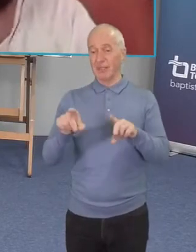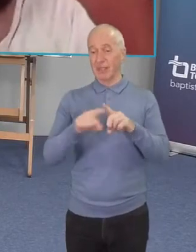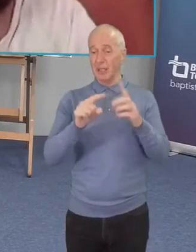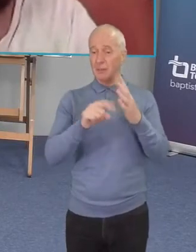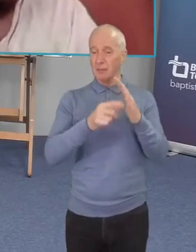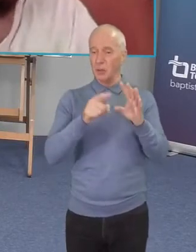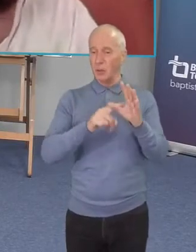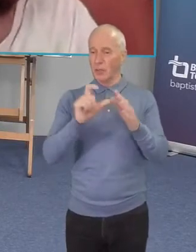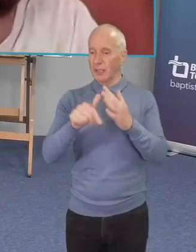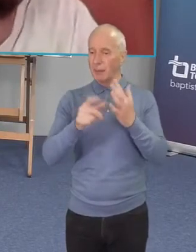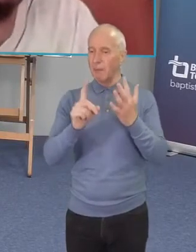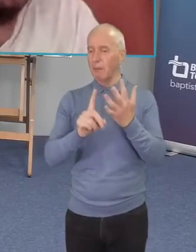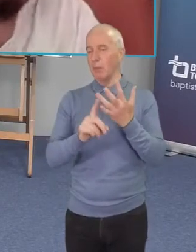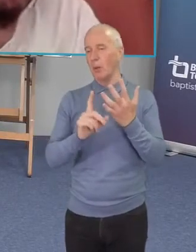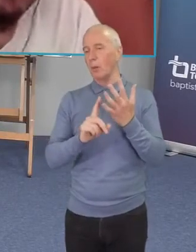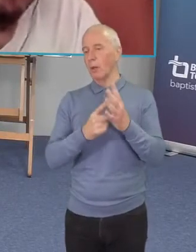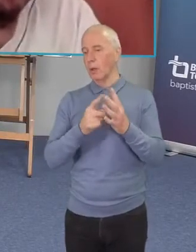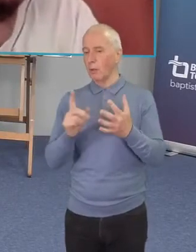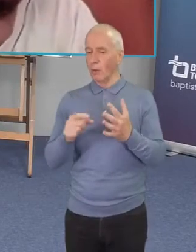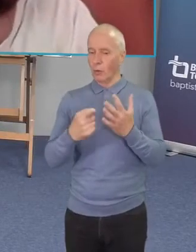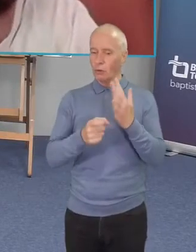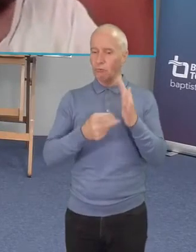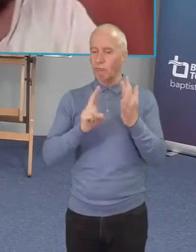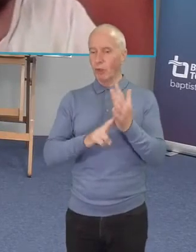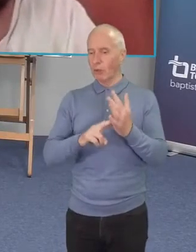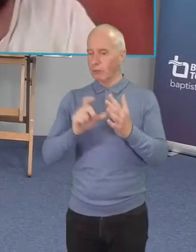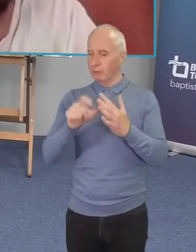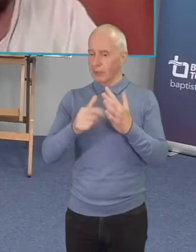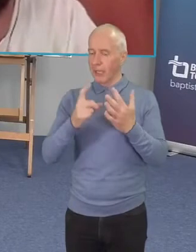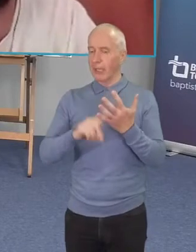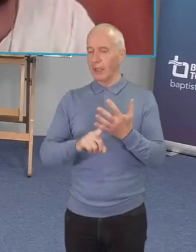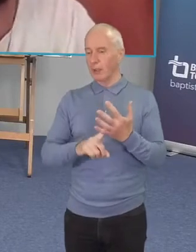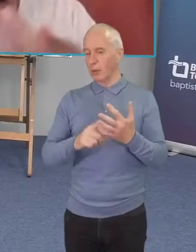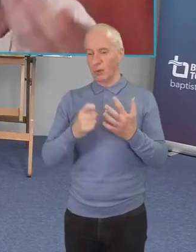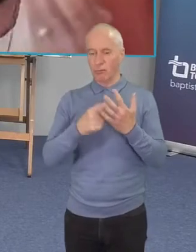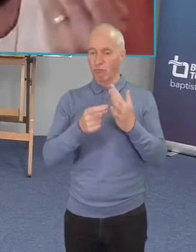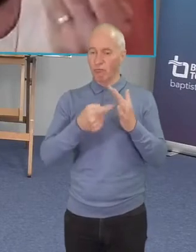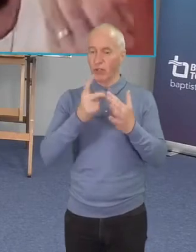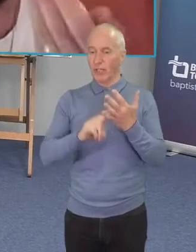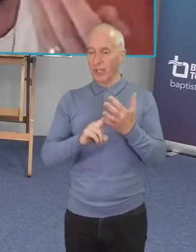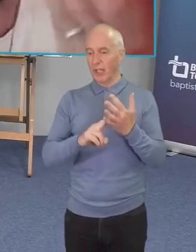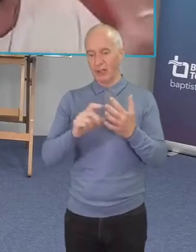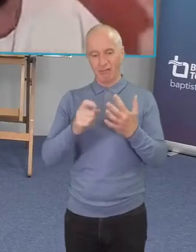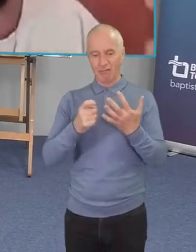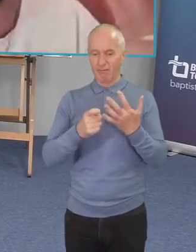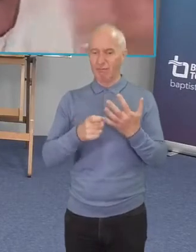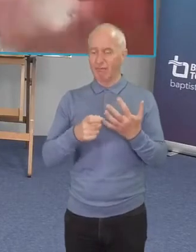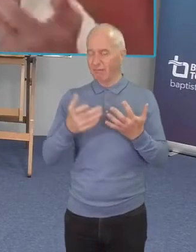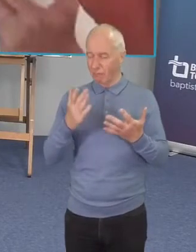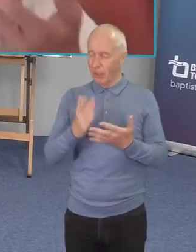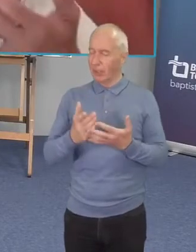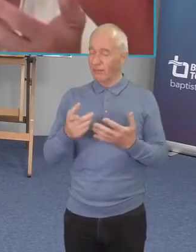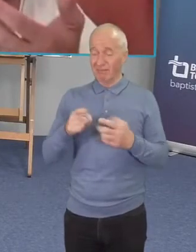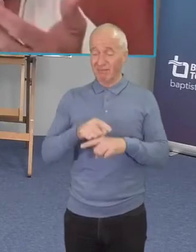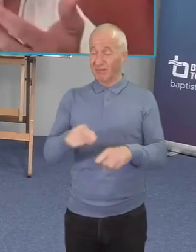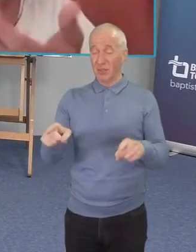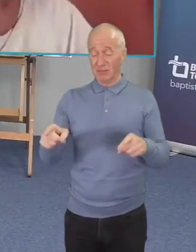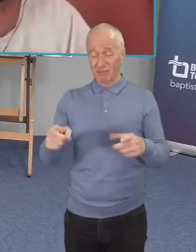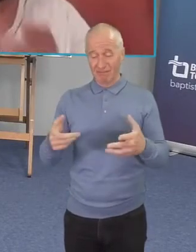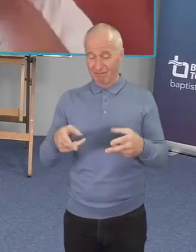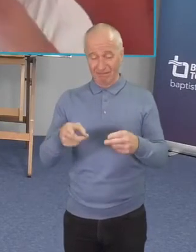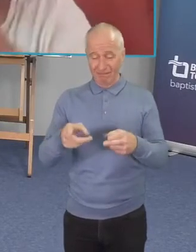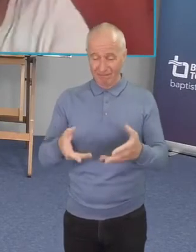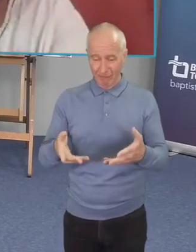cider and uh renee padilla who you know we just lost who you know came up with this whole concept of integral